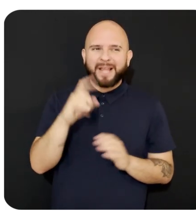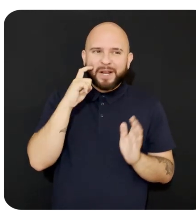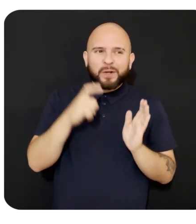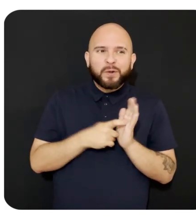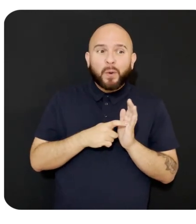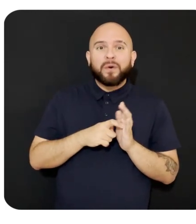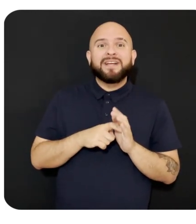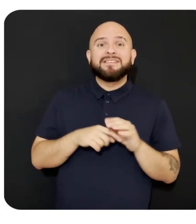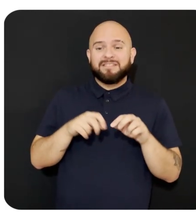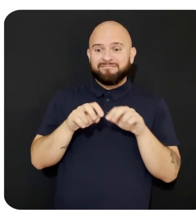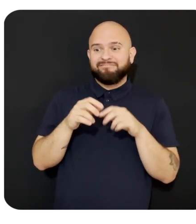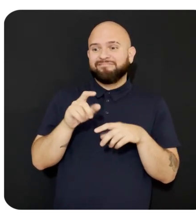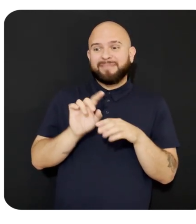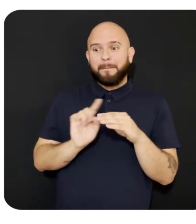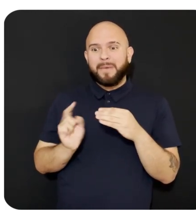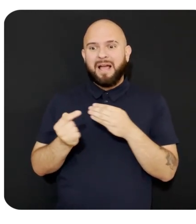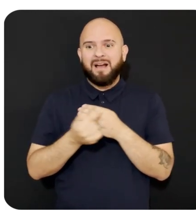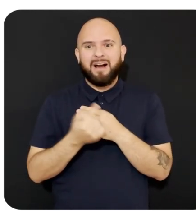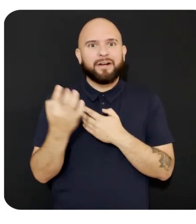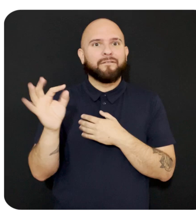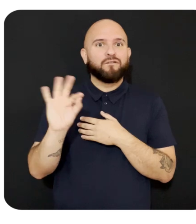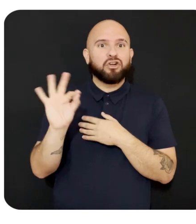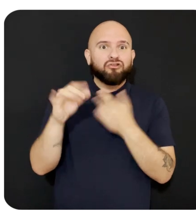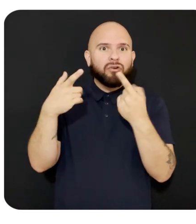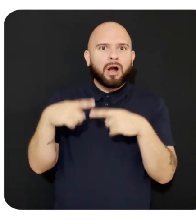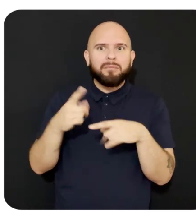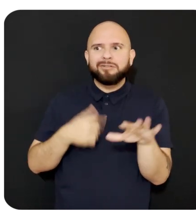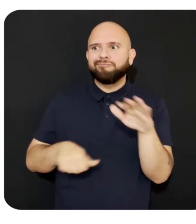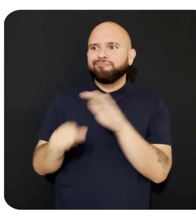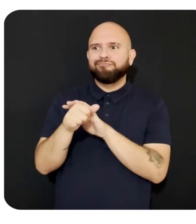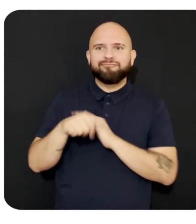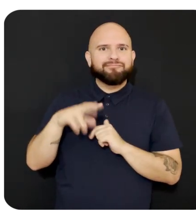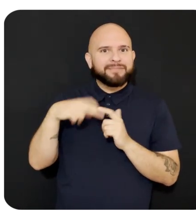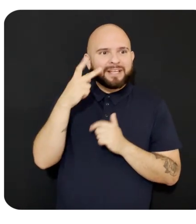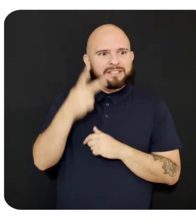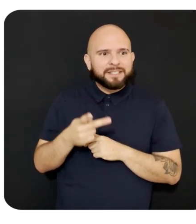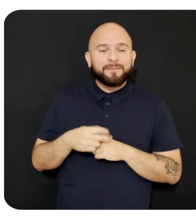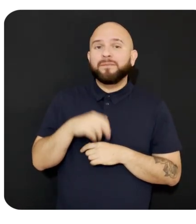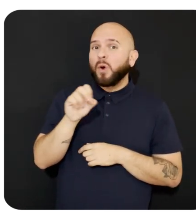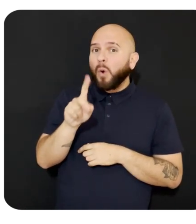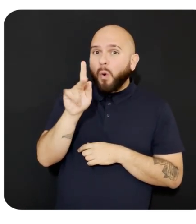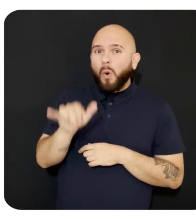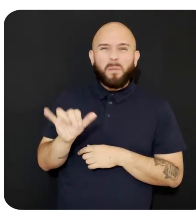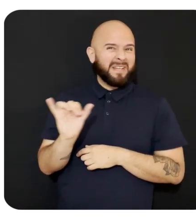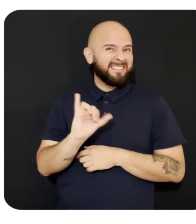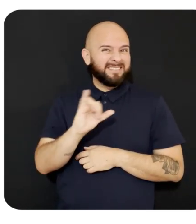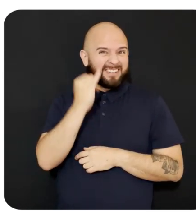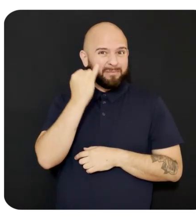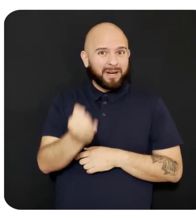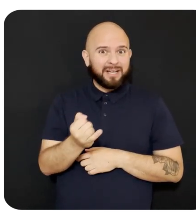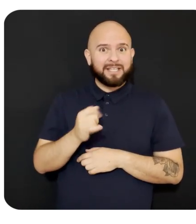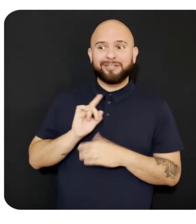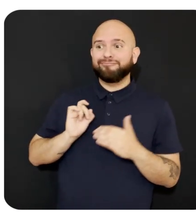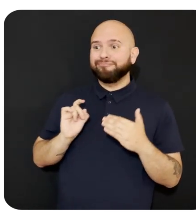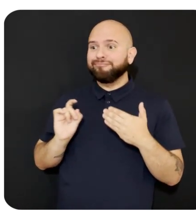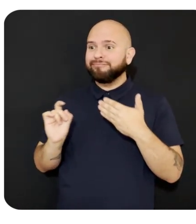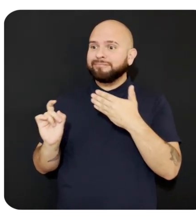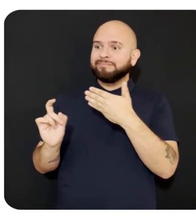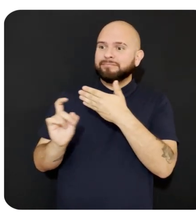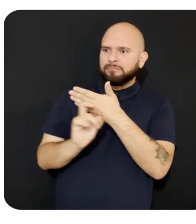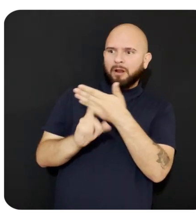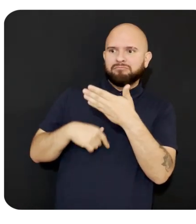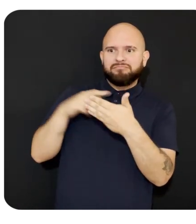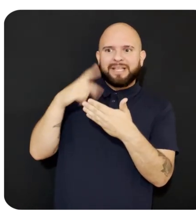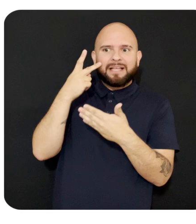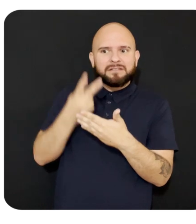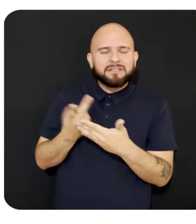of the furniture, they are occluded. As Opie walks behind the table, he also is occluded by the real world object. Since we use the grabable object,